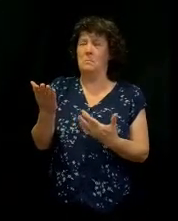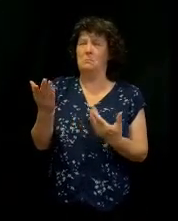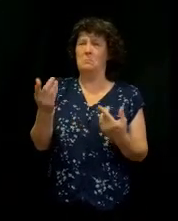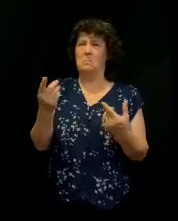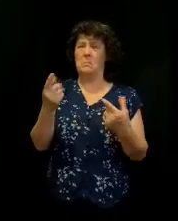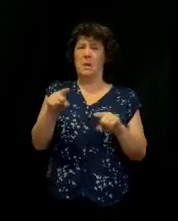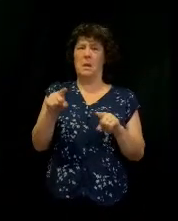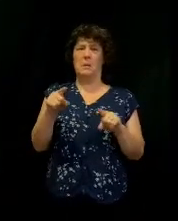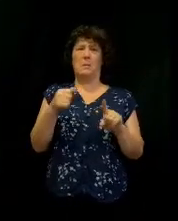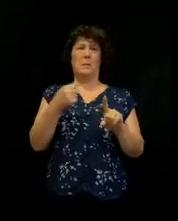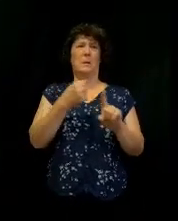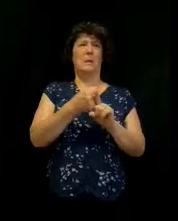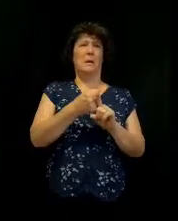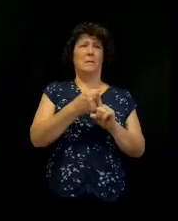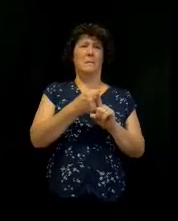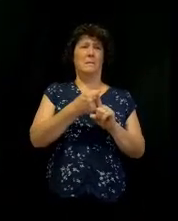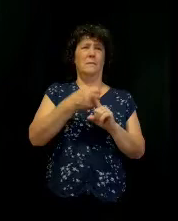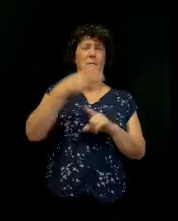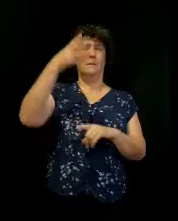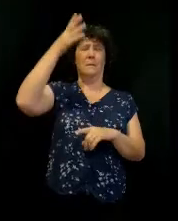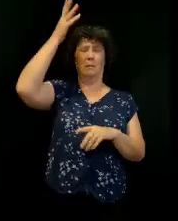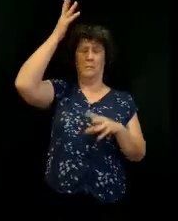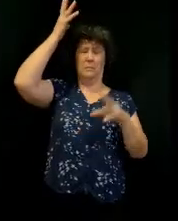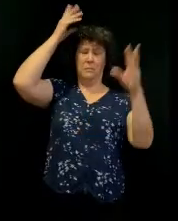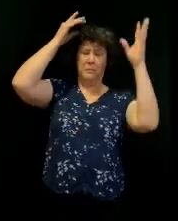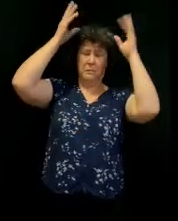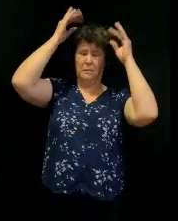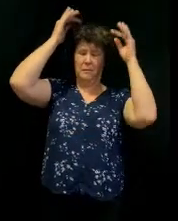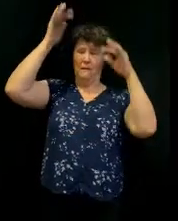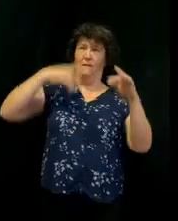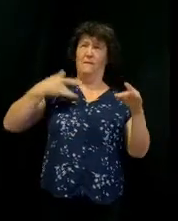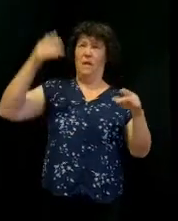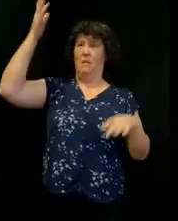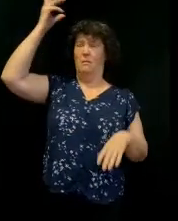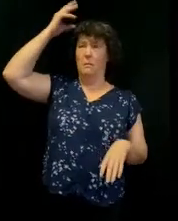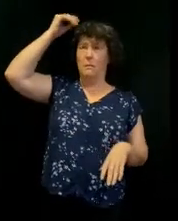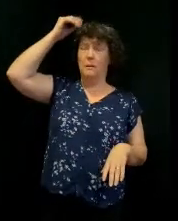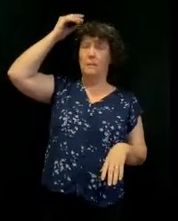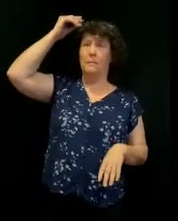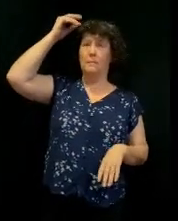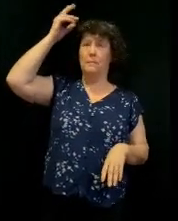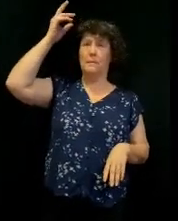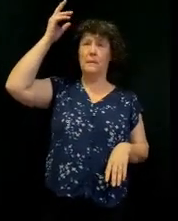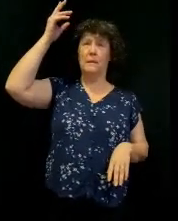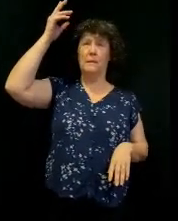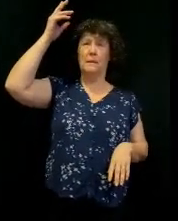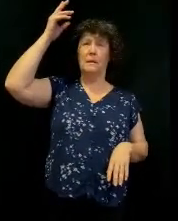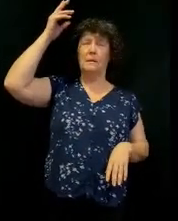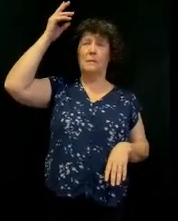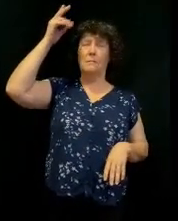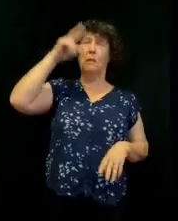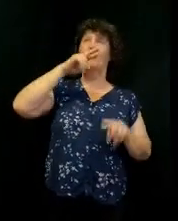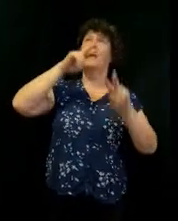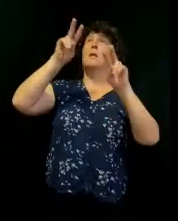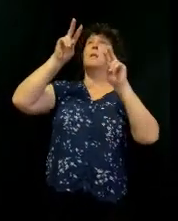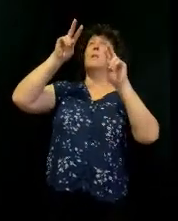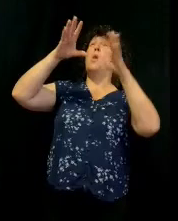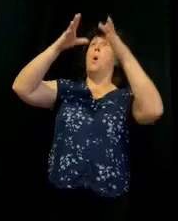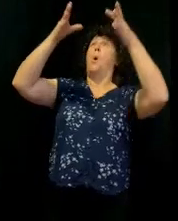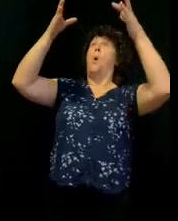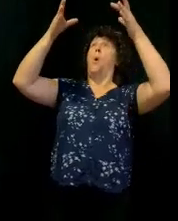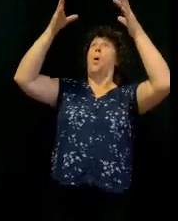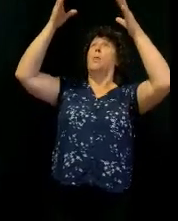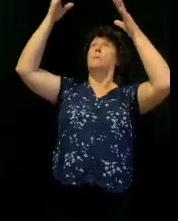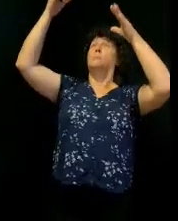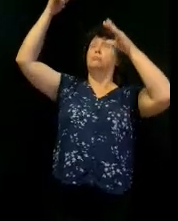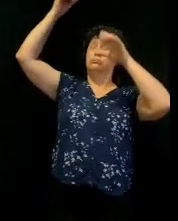toweling or whatever starts falling on his head, and he's like, what's going on? You know. And they lower a man down into the presence of